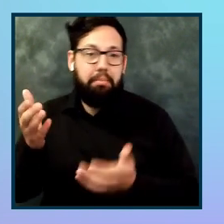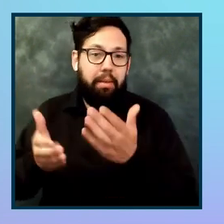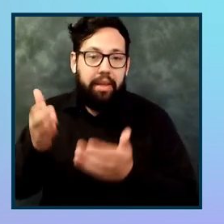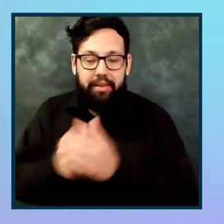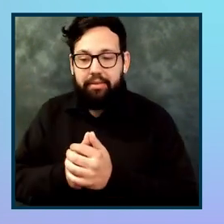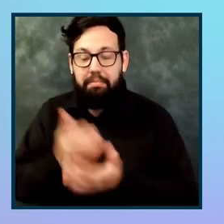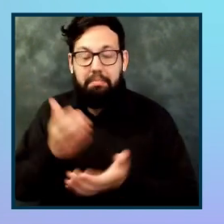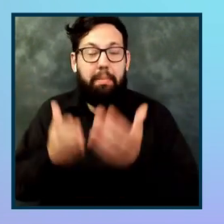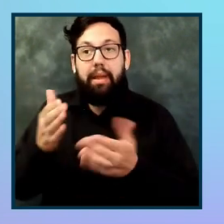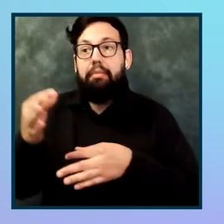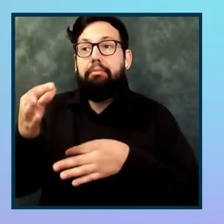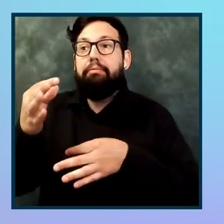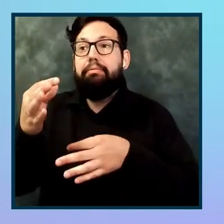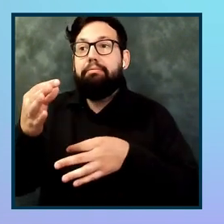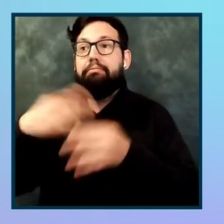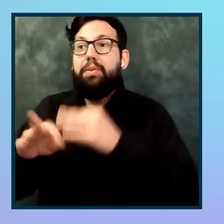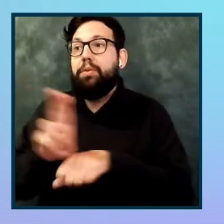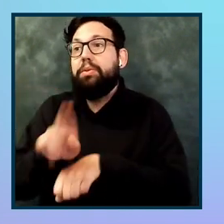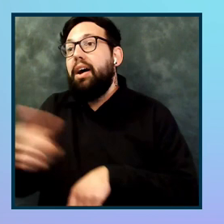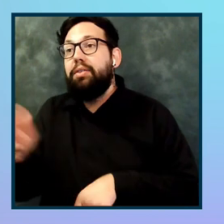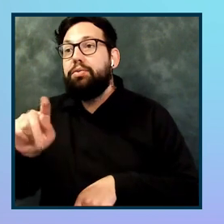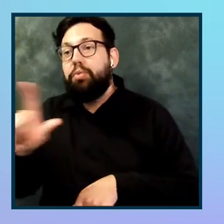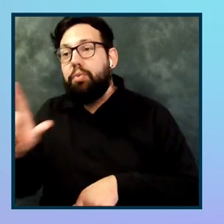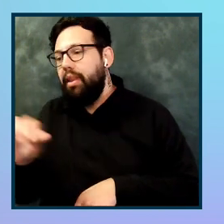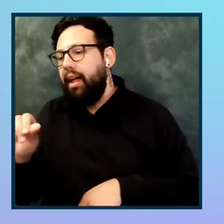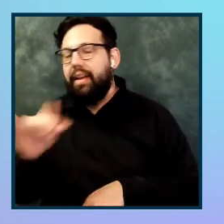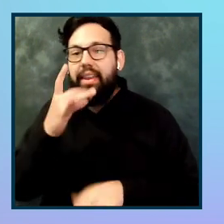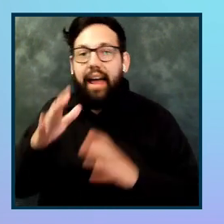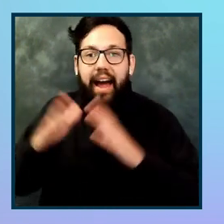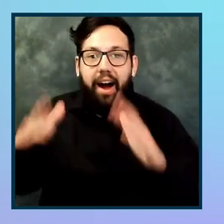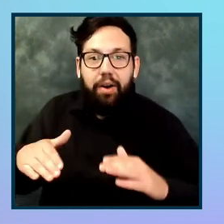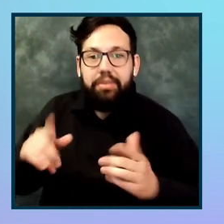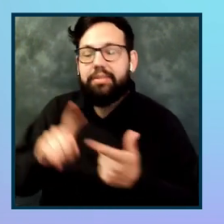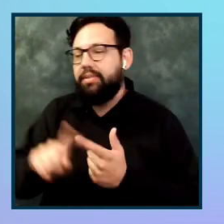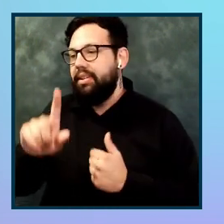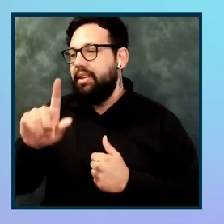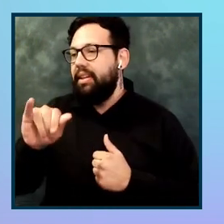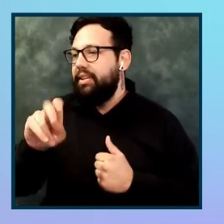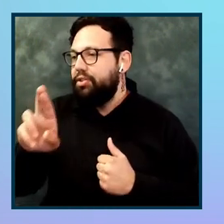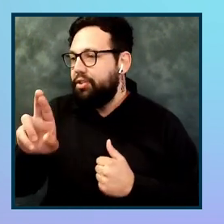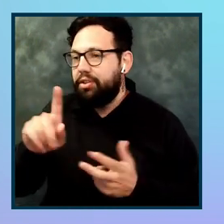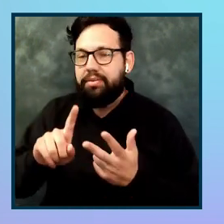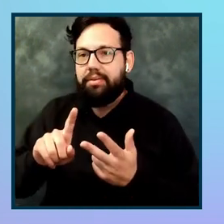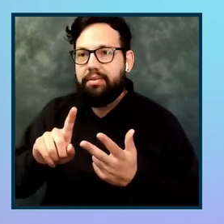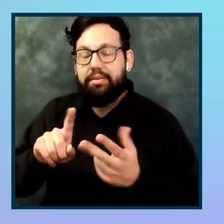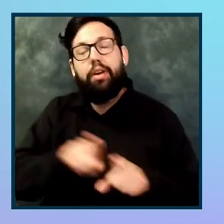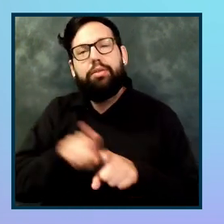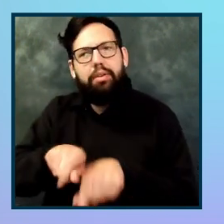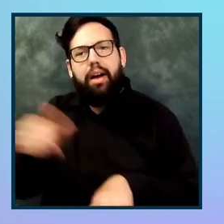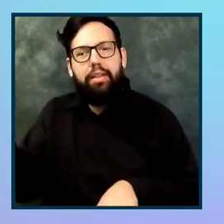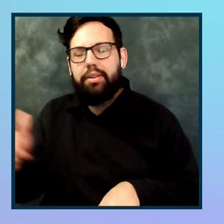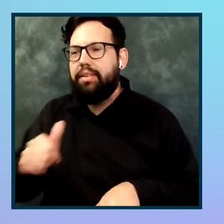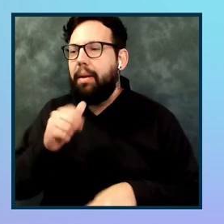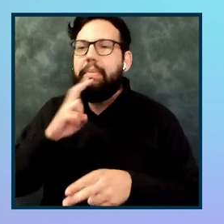other tool like PLFY, like Lighthouse, like linters? I didn't mention that in the